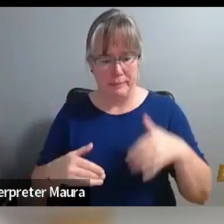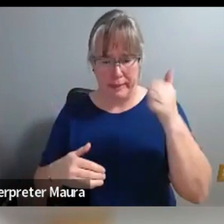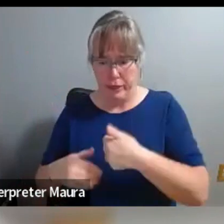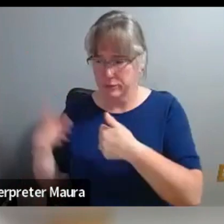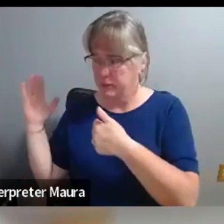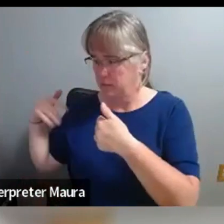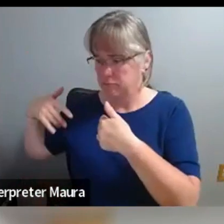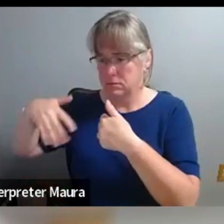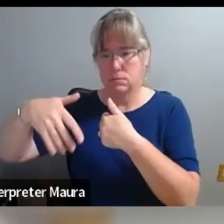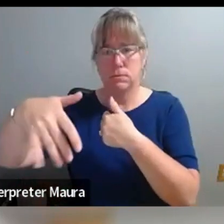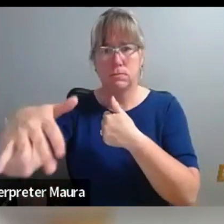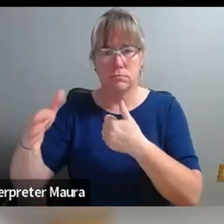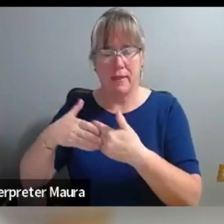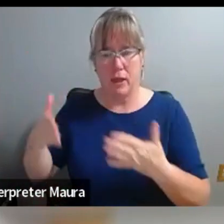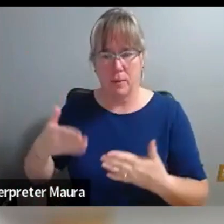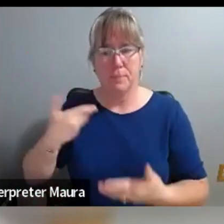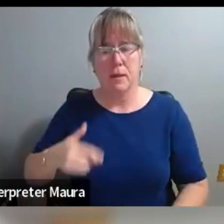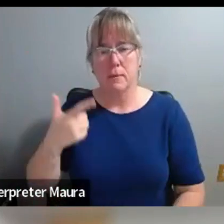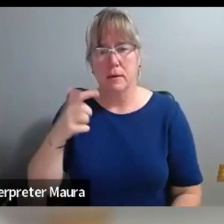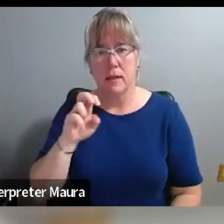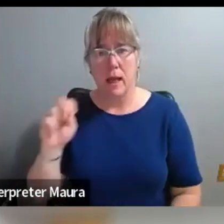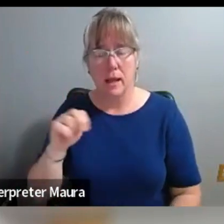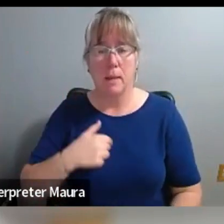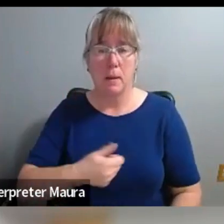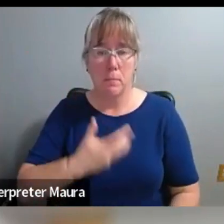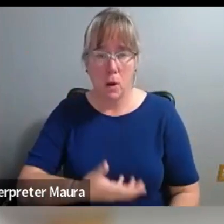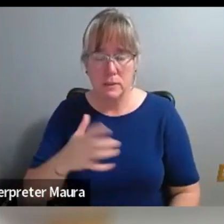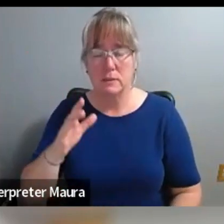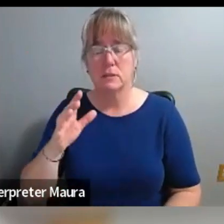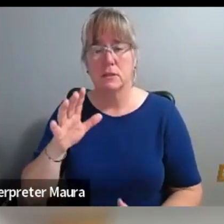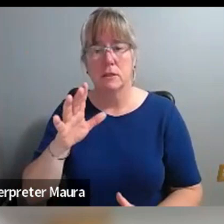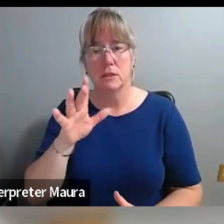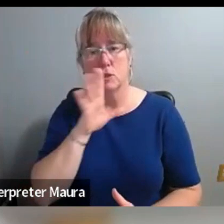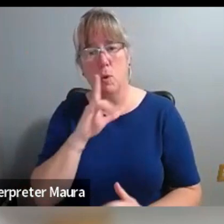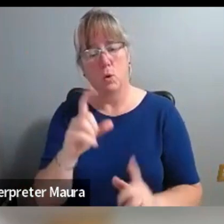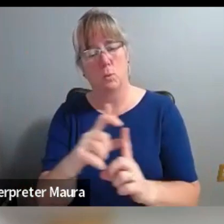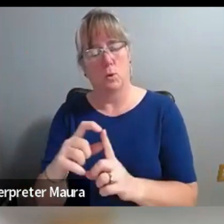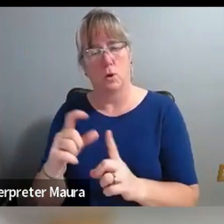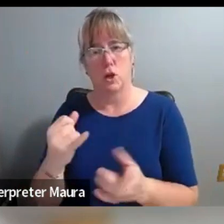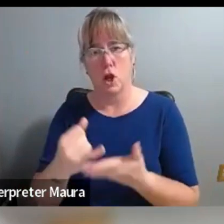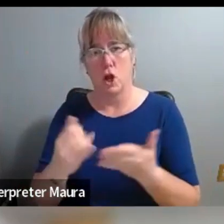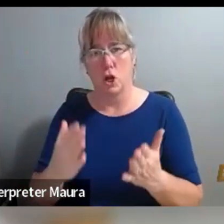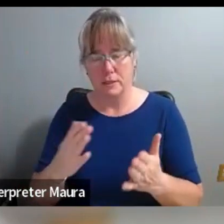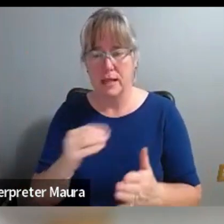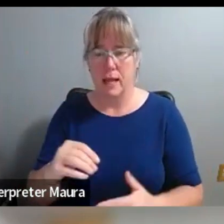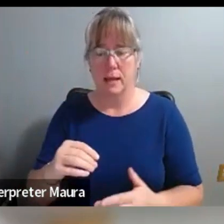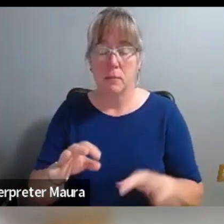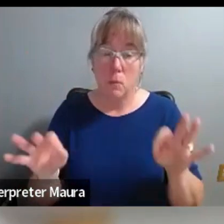Glenn Nord. I'm a poet, a spoken word artist, and maybe most importantly, a Black man,